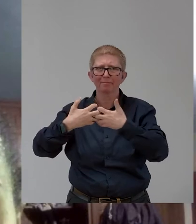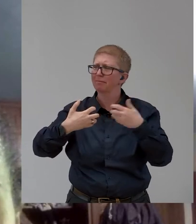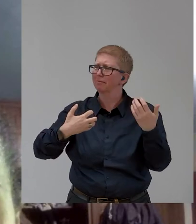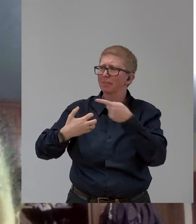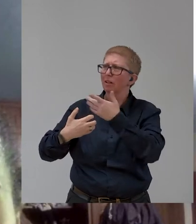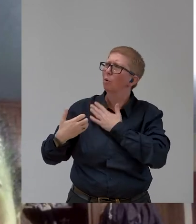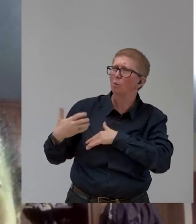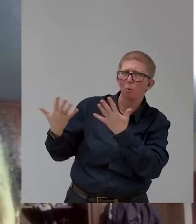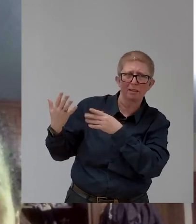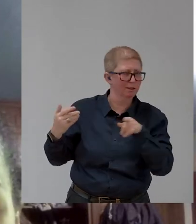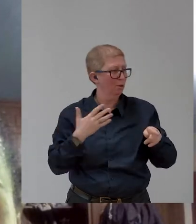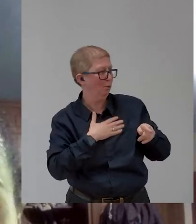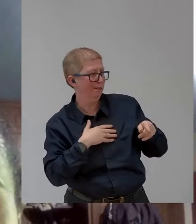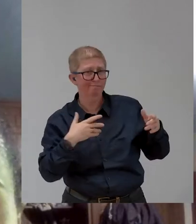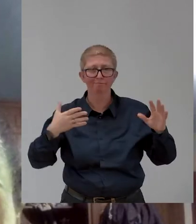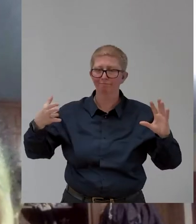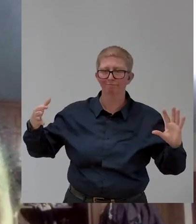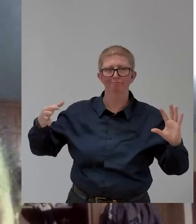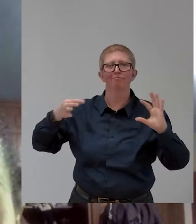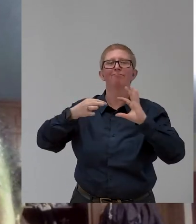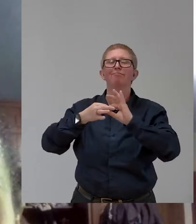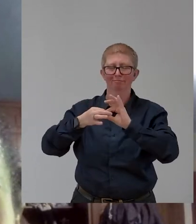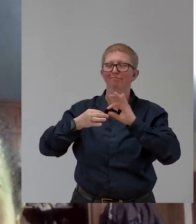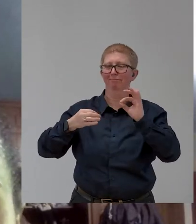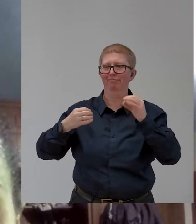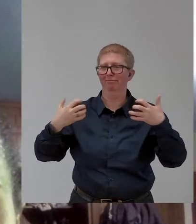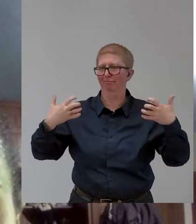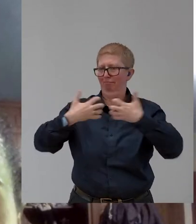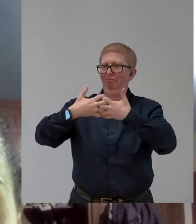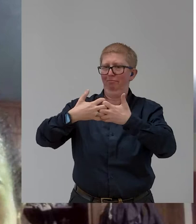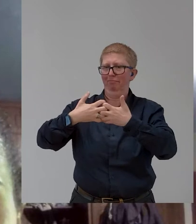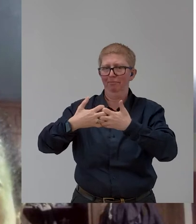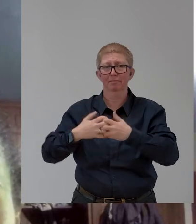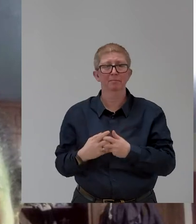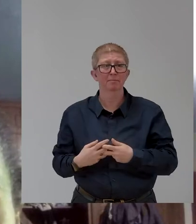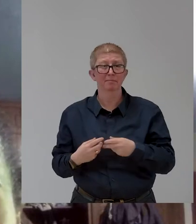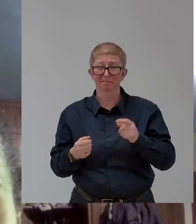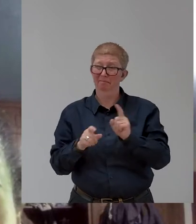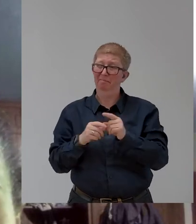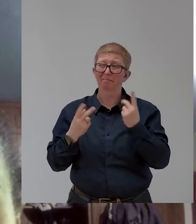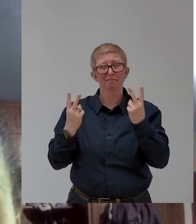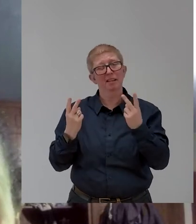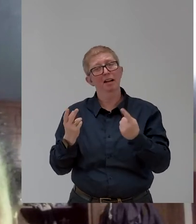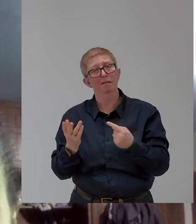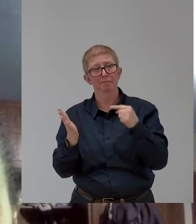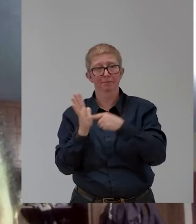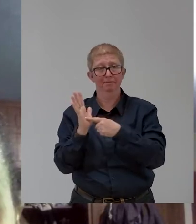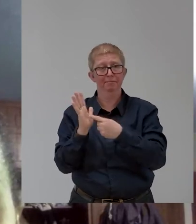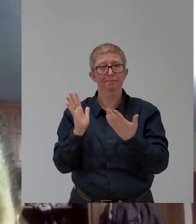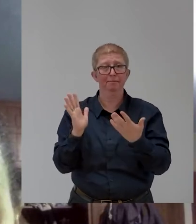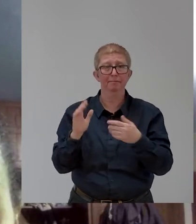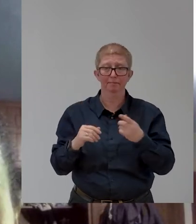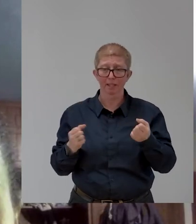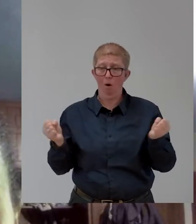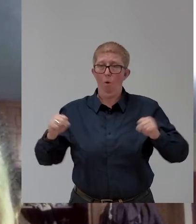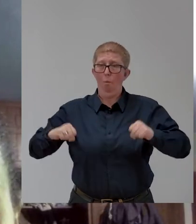Last point I want to talk about is on the skills. I do believe that, and I want to say this strongly, it's